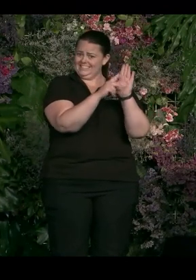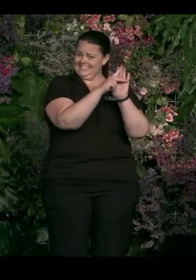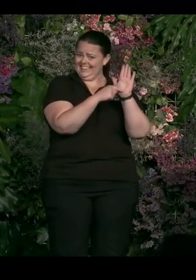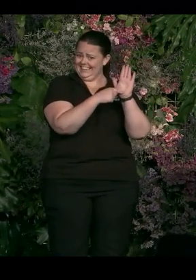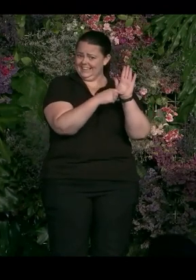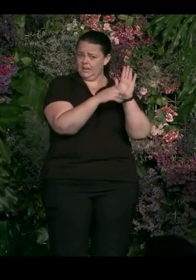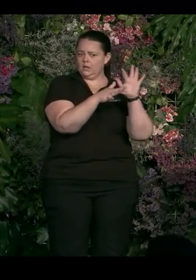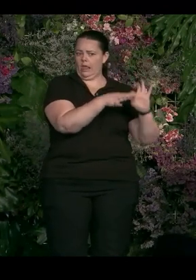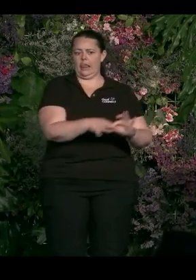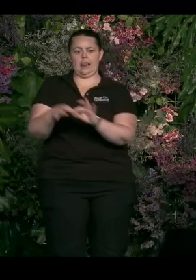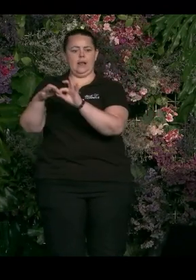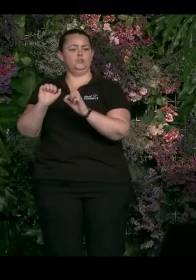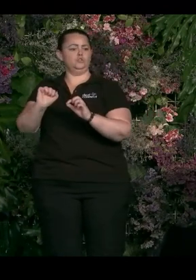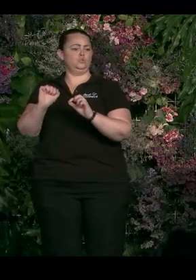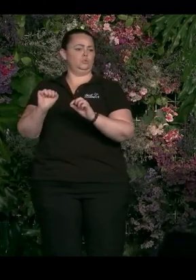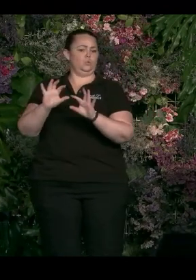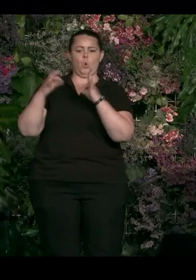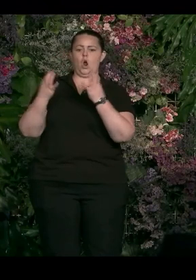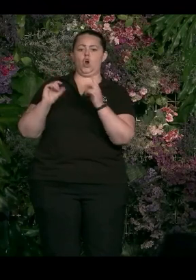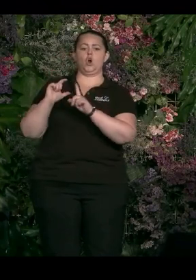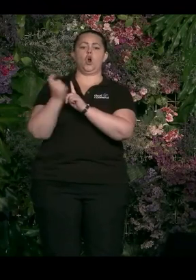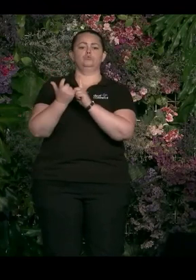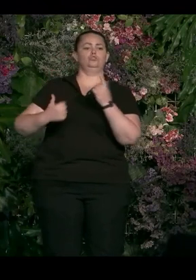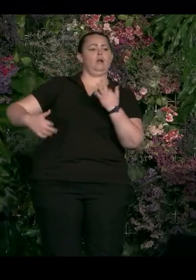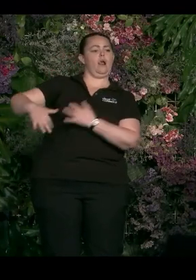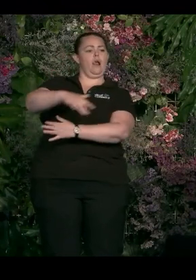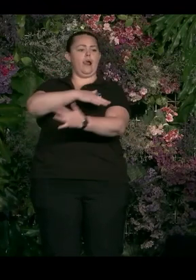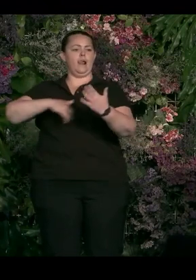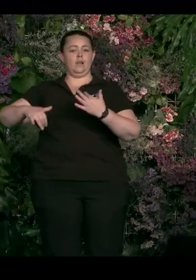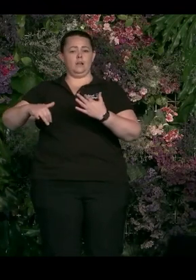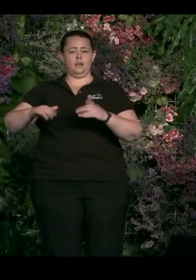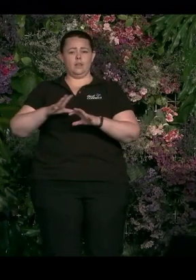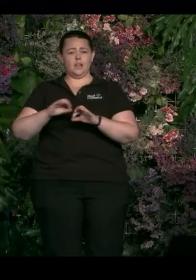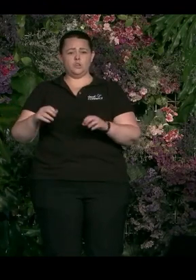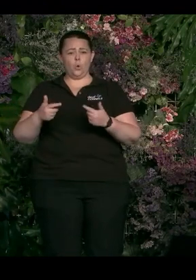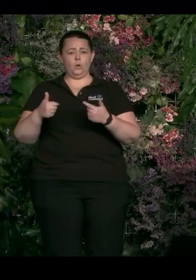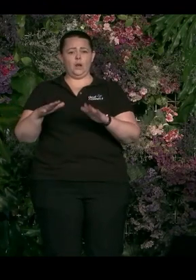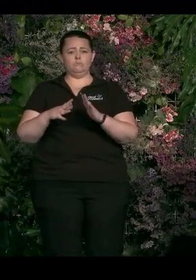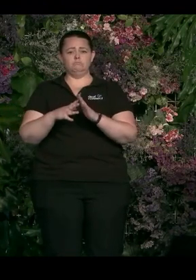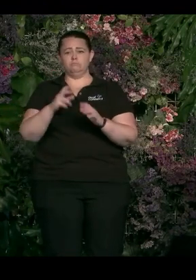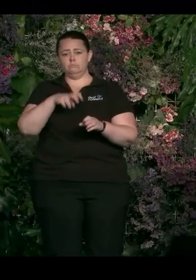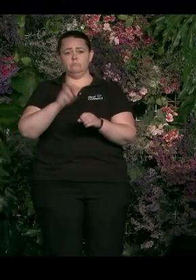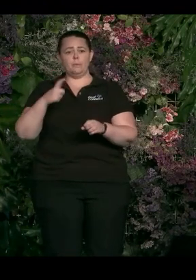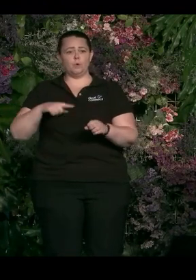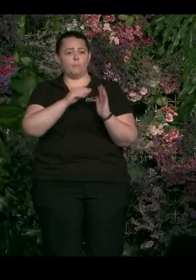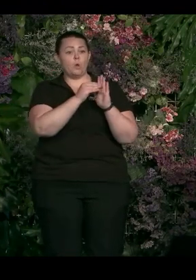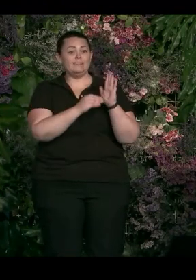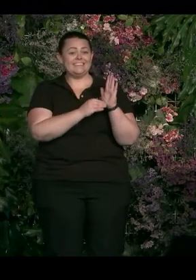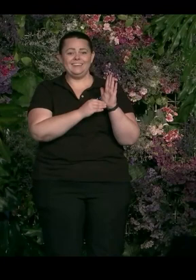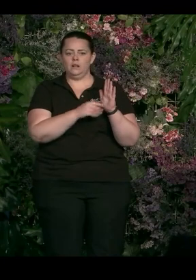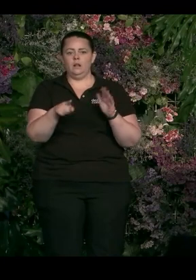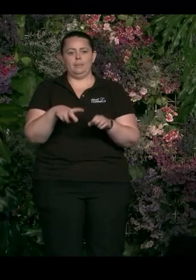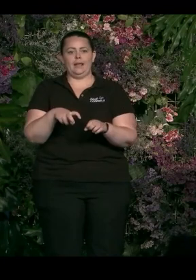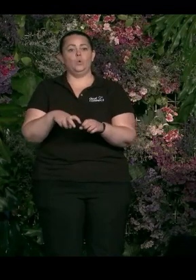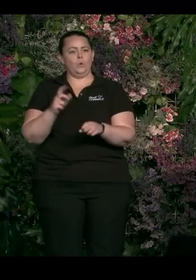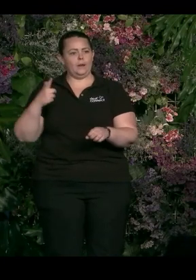People don't leave a company because of the policy. They leave a company because of a homophobic manager. Right? And that's the framework that we've got to shift to.